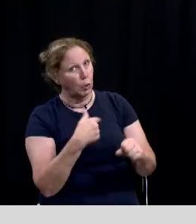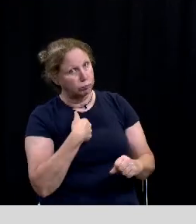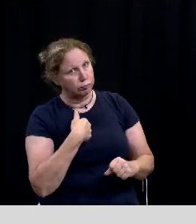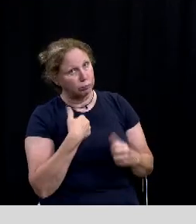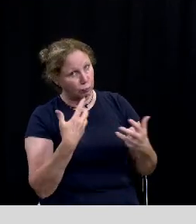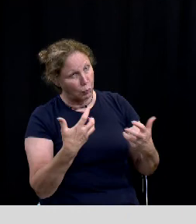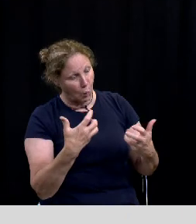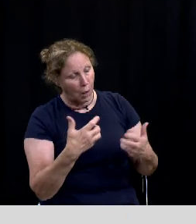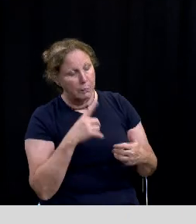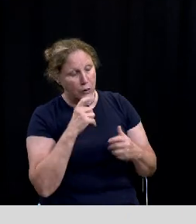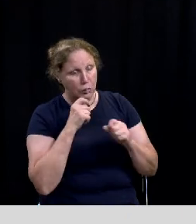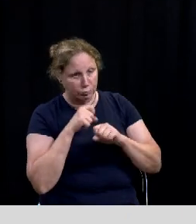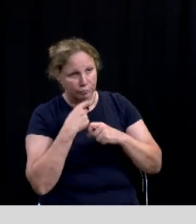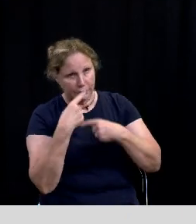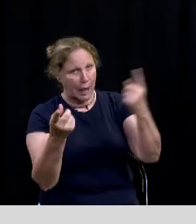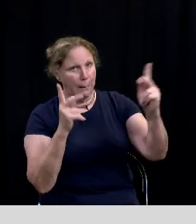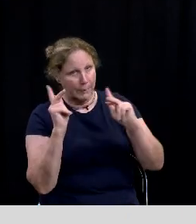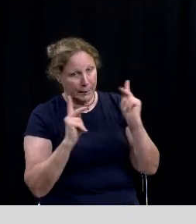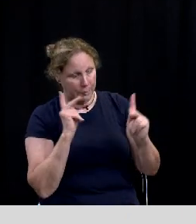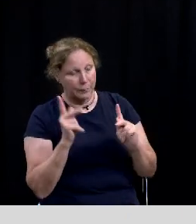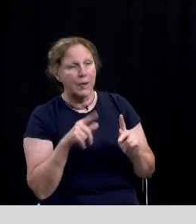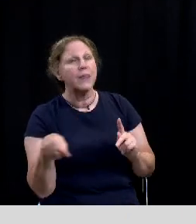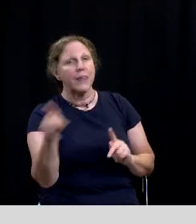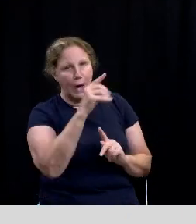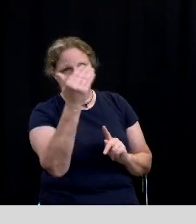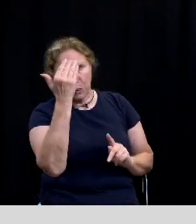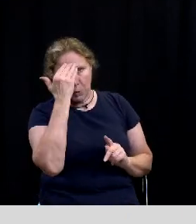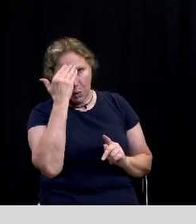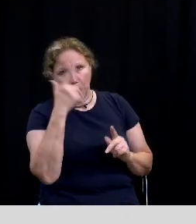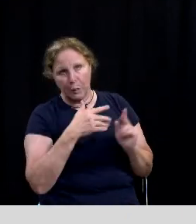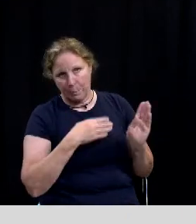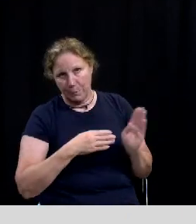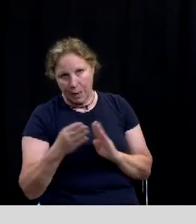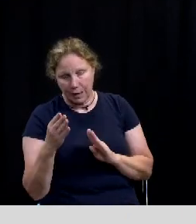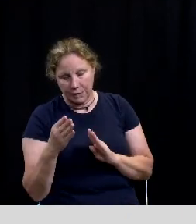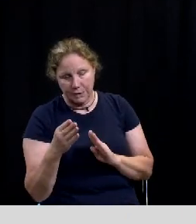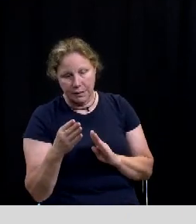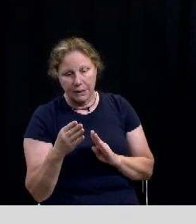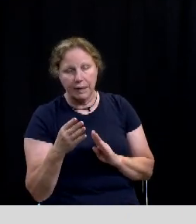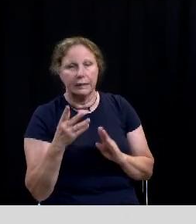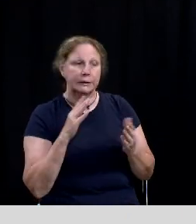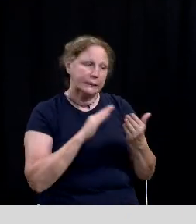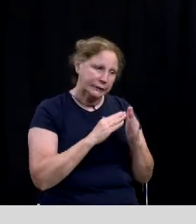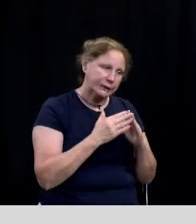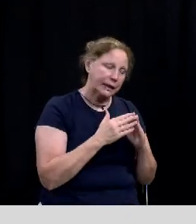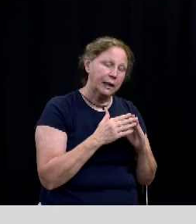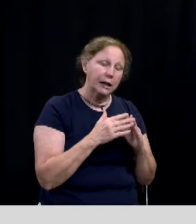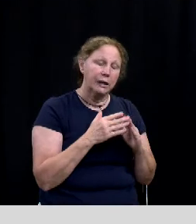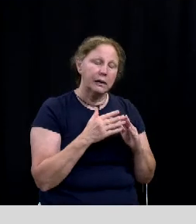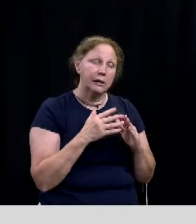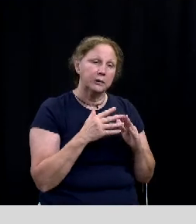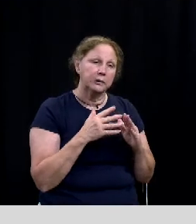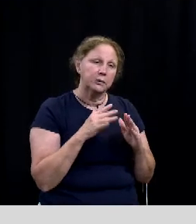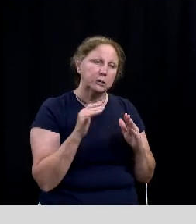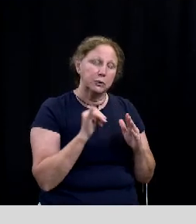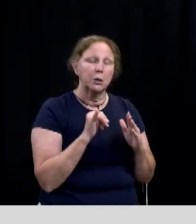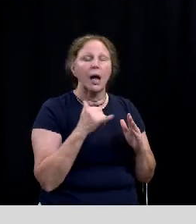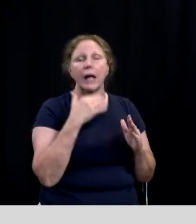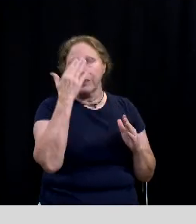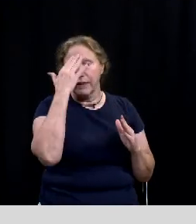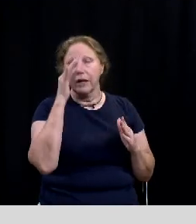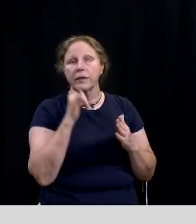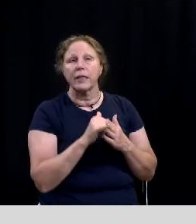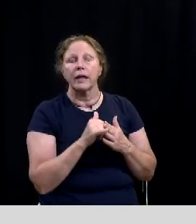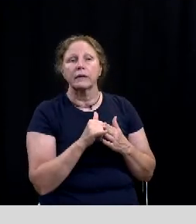that we get get the word out to our community so they know what our plans are as a city and and i even think it'll give that message